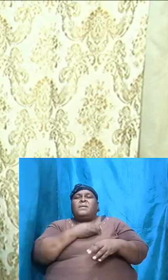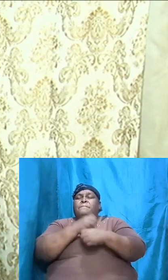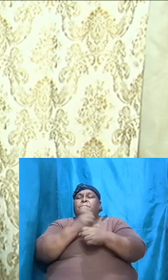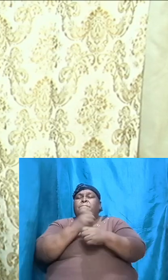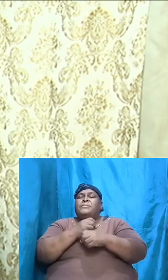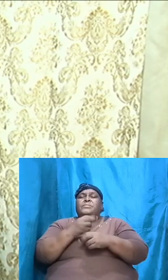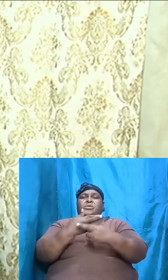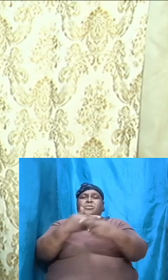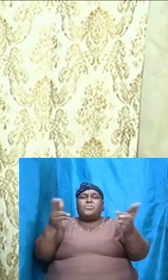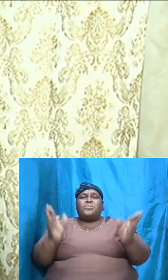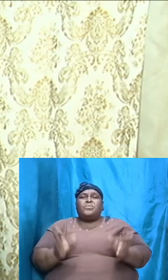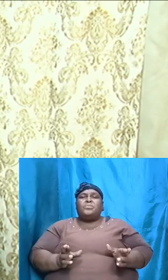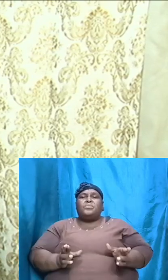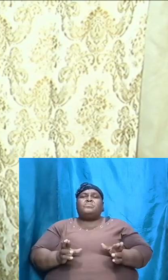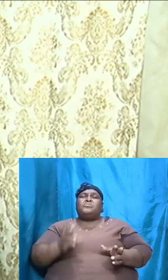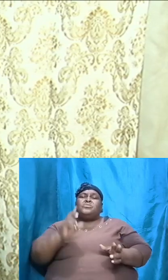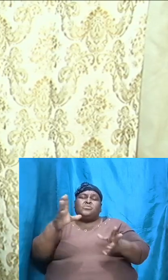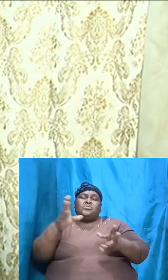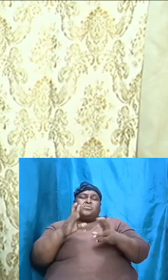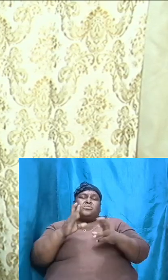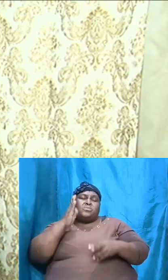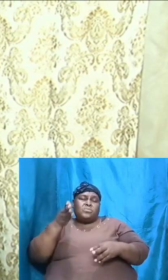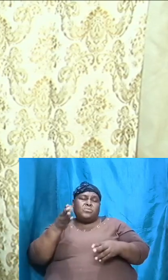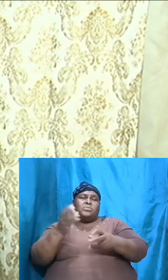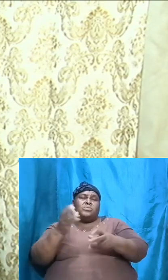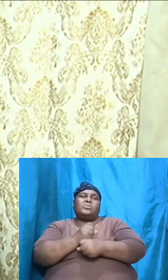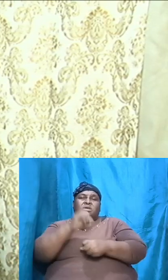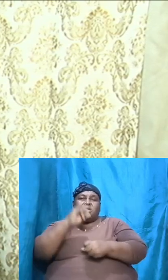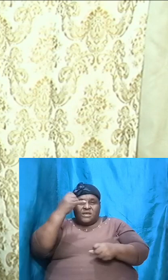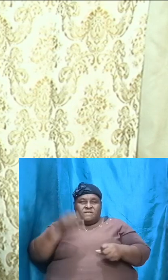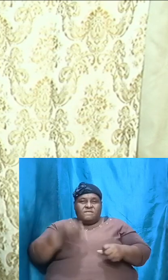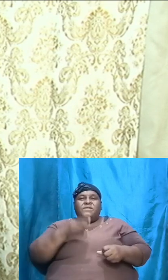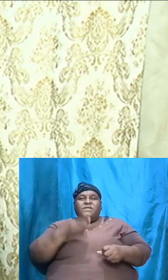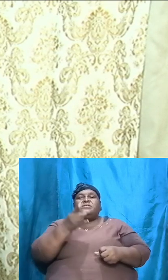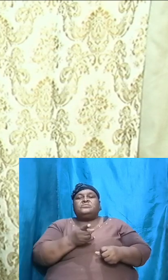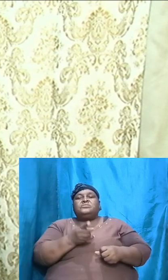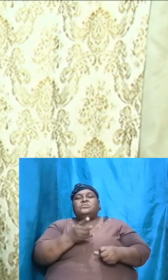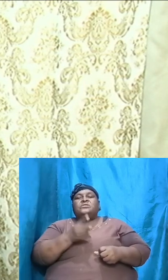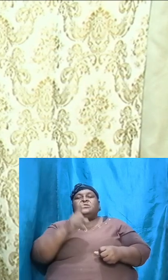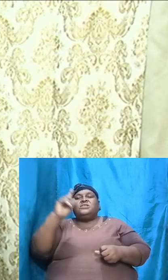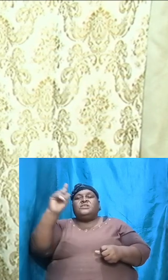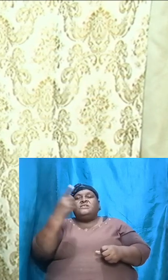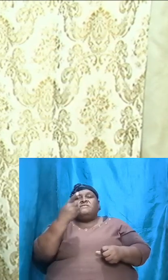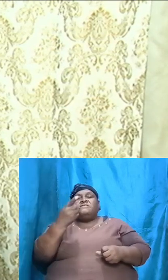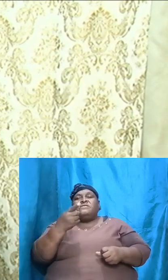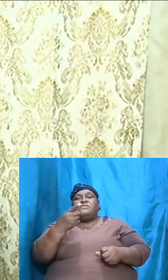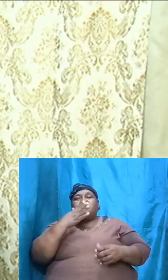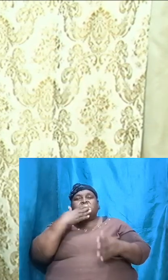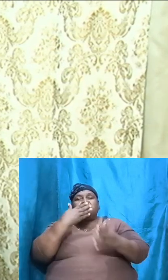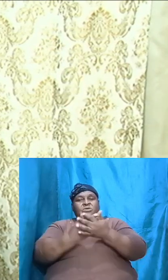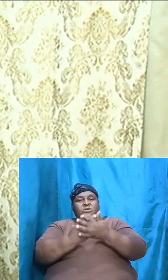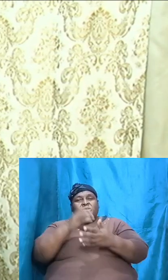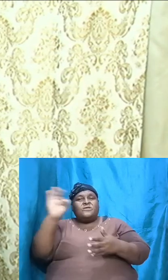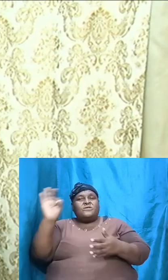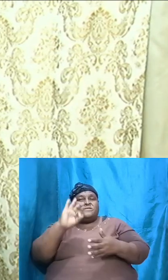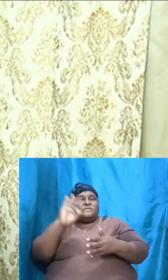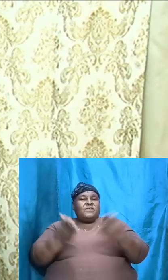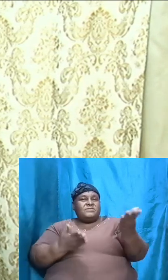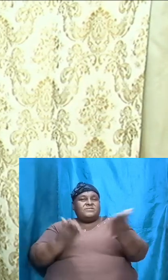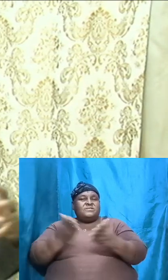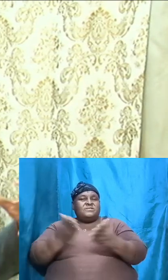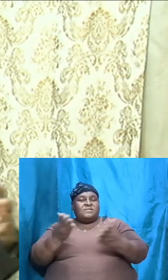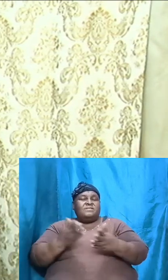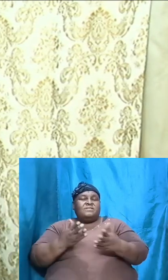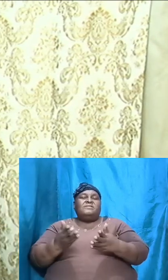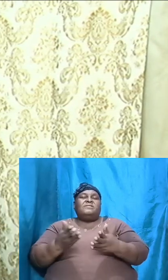you will hold so we invite you to come out for the first Good Friday service in about a couple of years